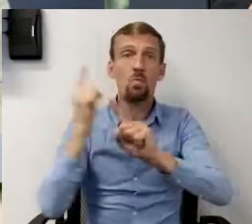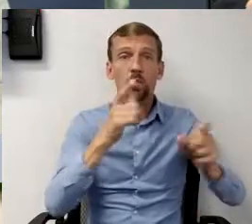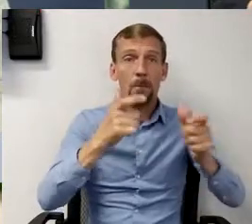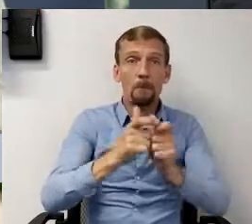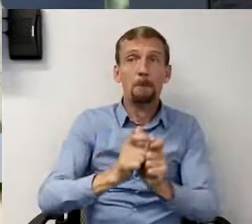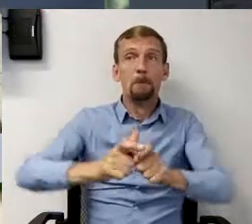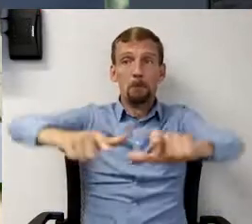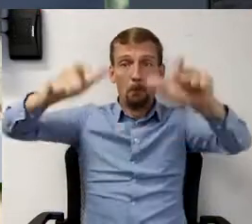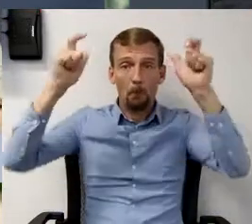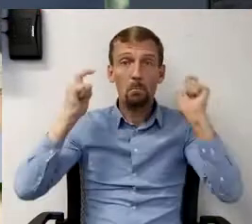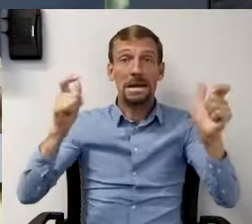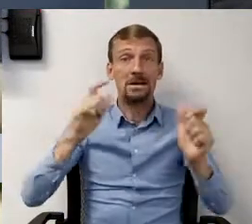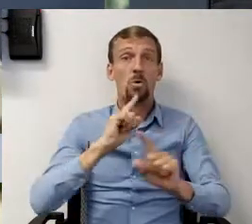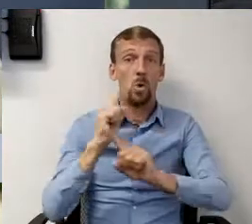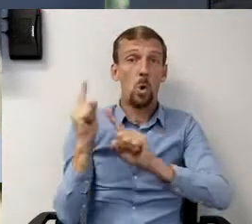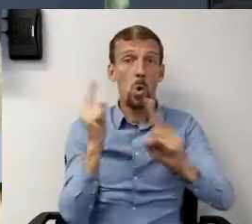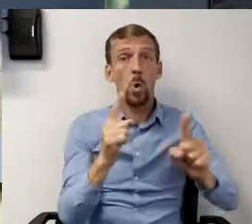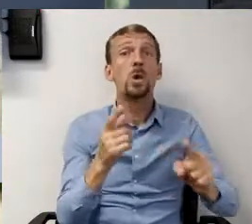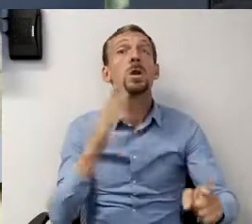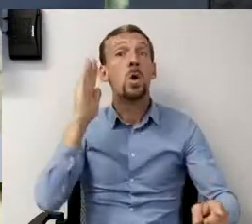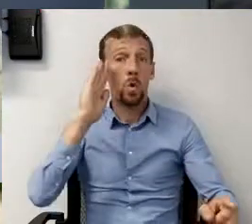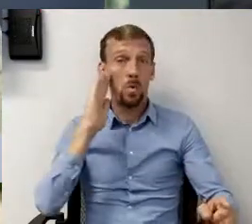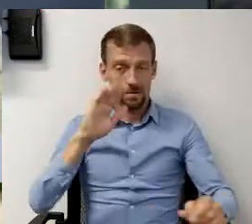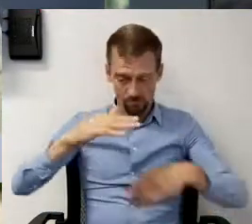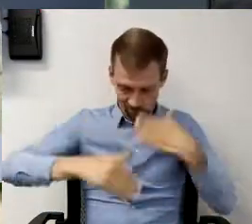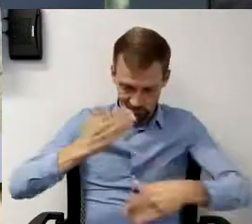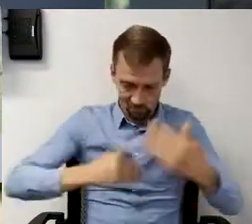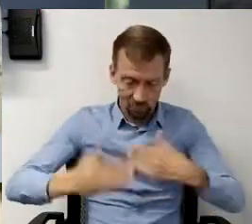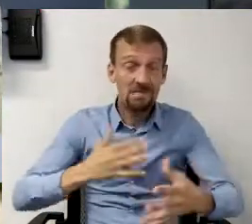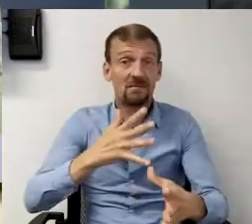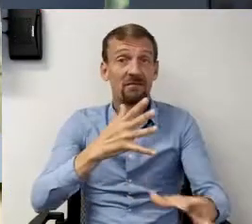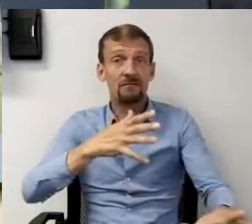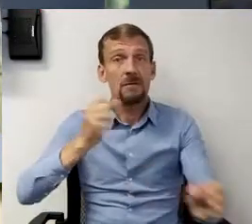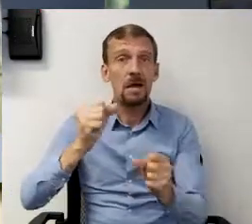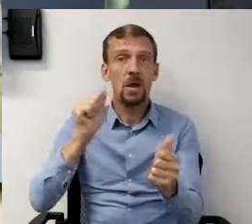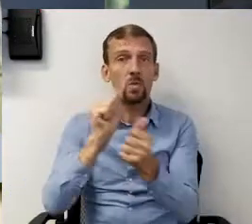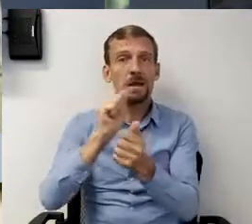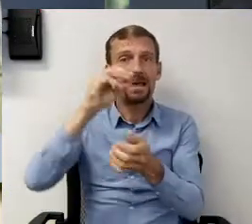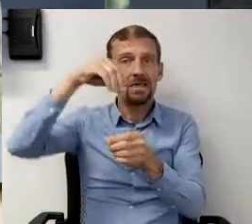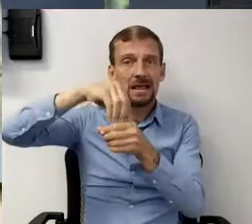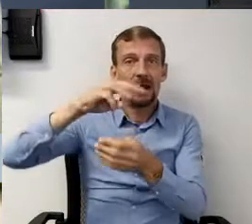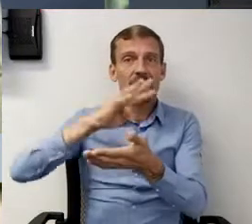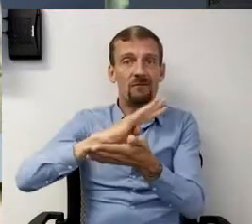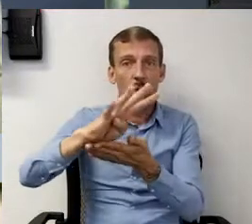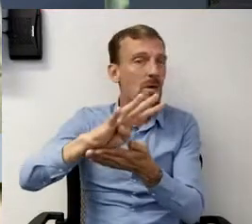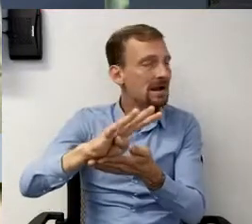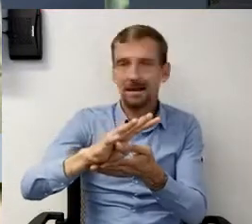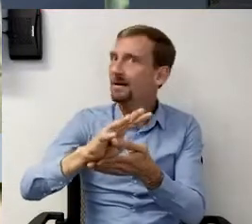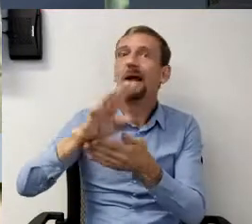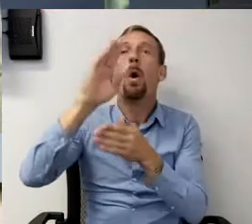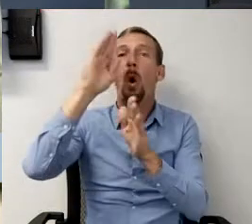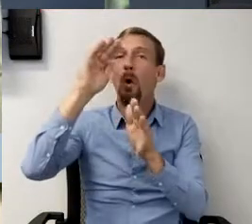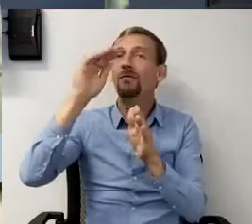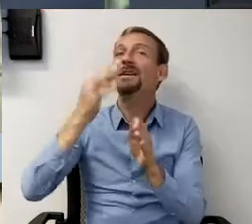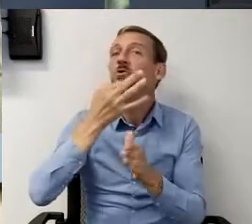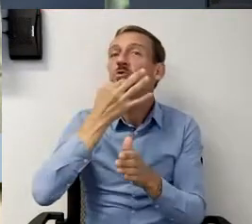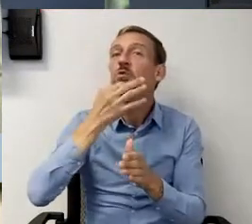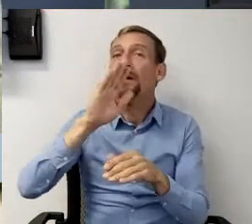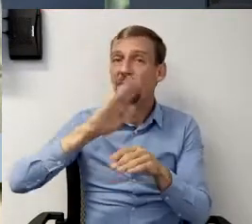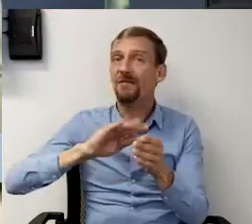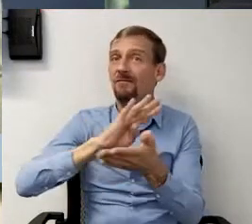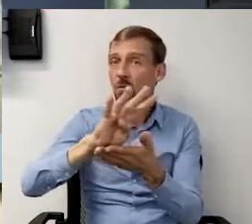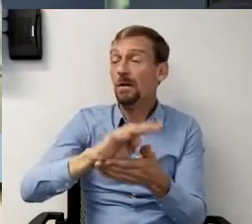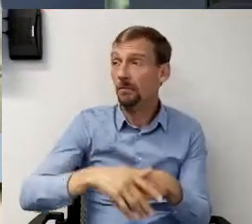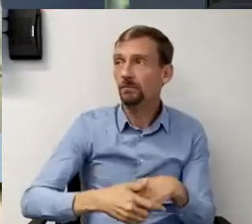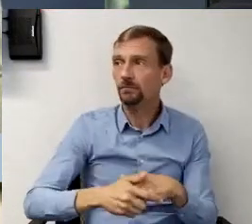we will be on the fast track and hopefully on the four-week side of that instead of the six-week side. Okay. So you know